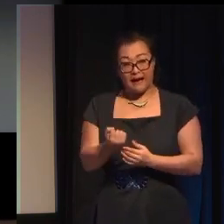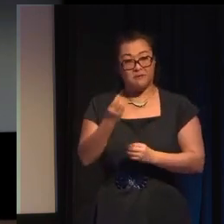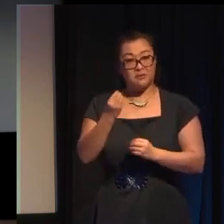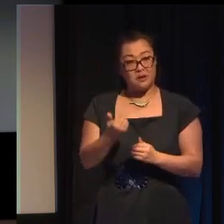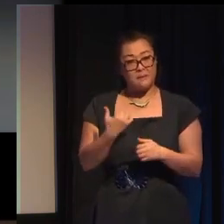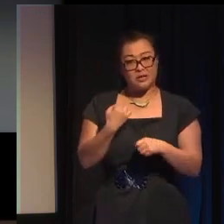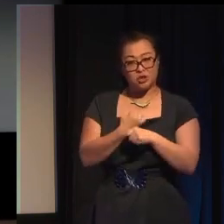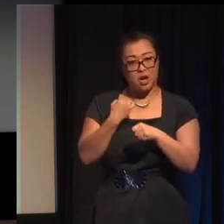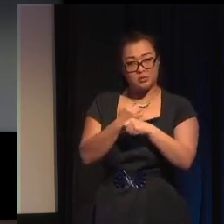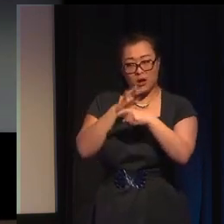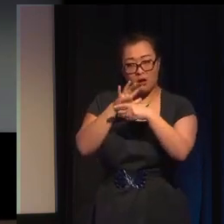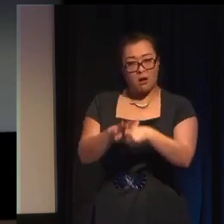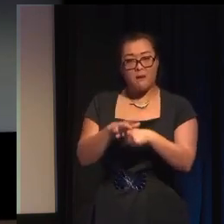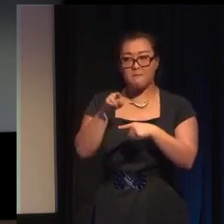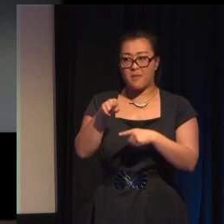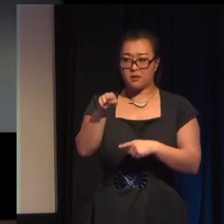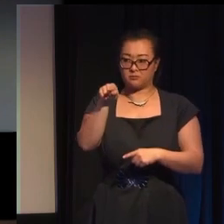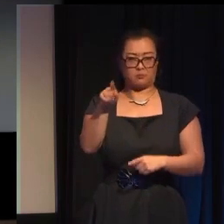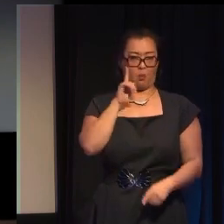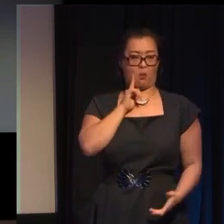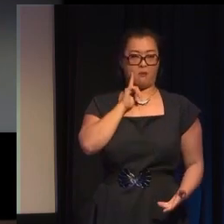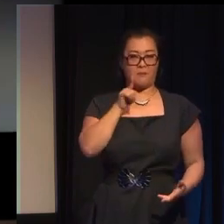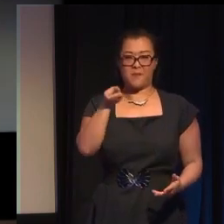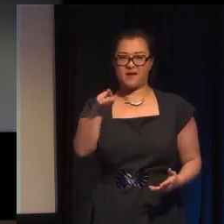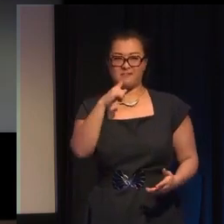who wasn't afraid of bending the rules when she needed to